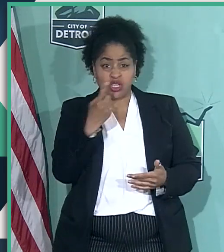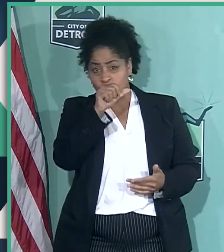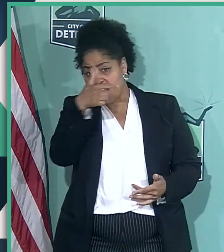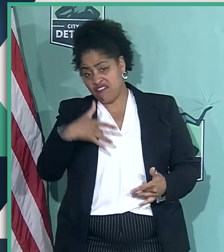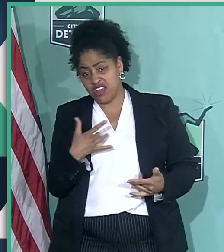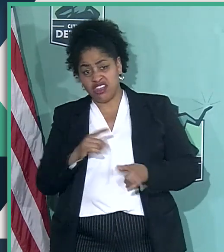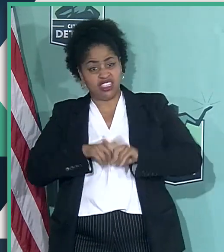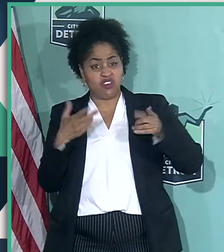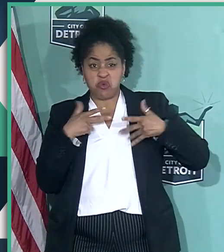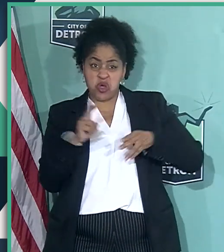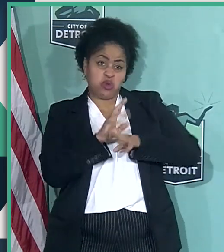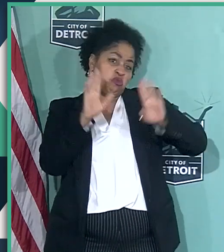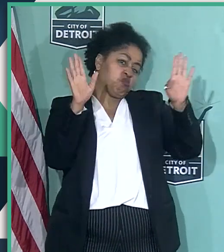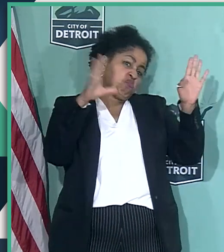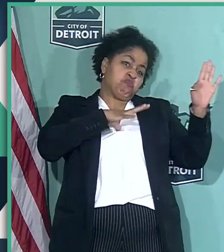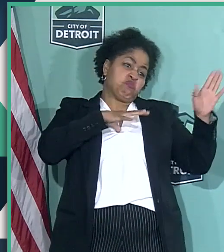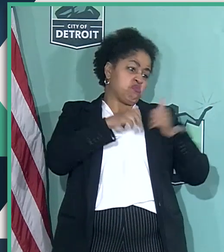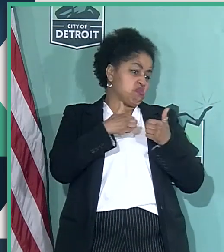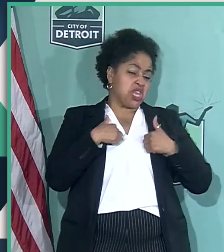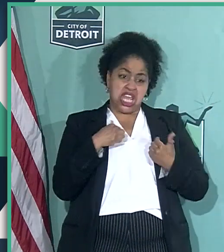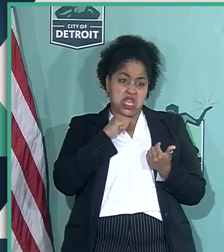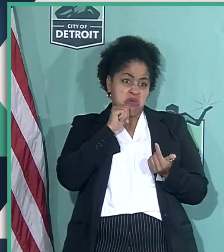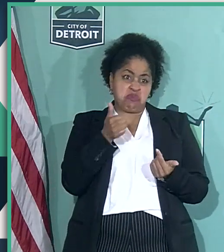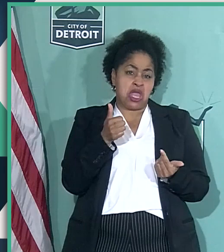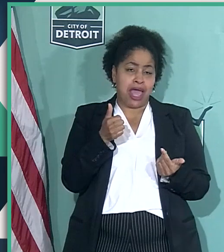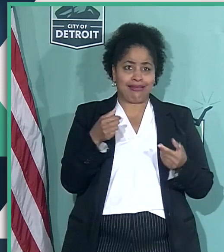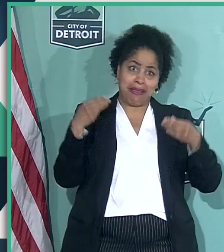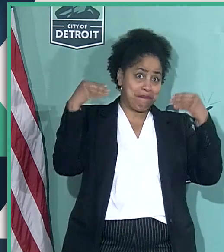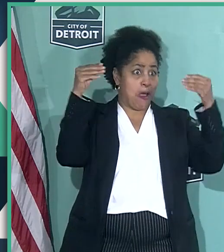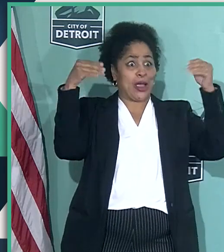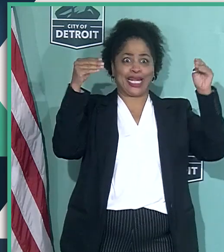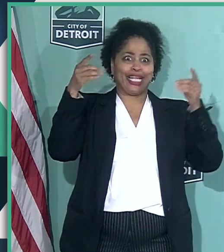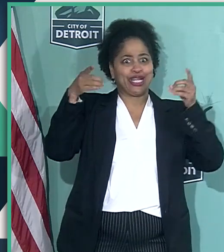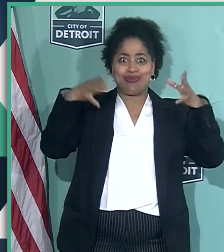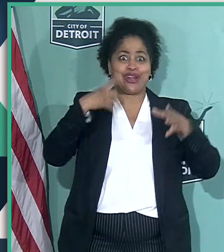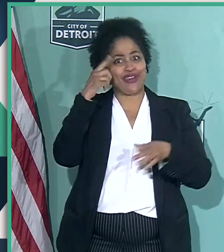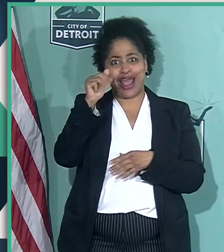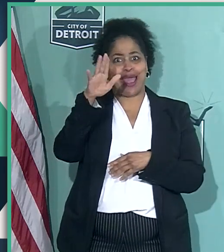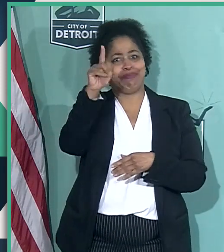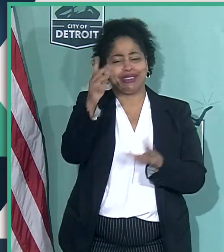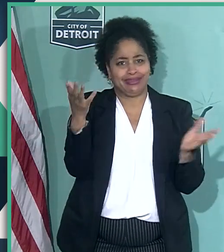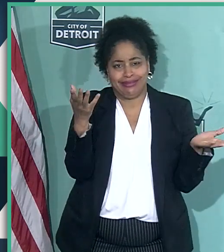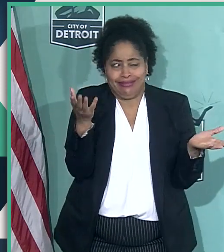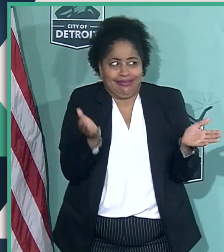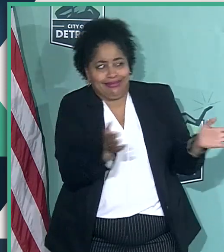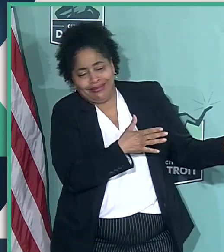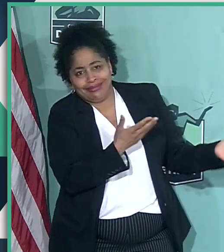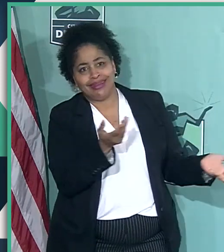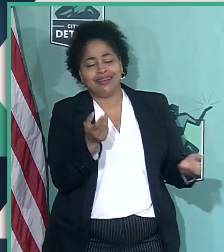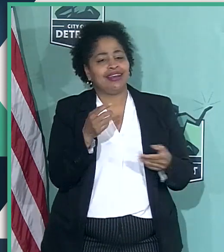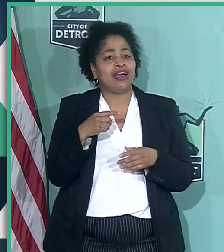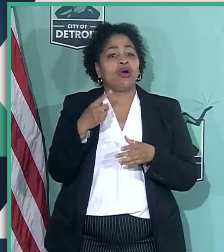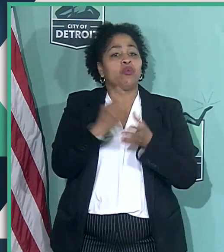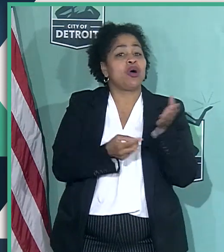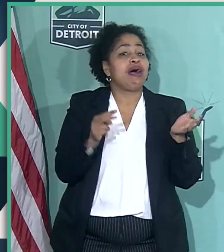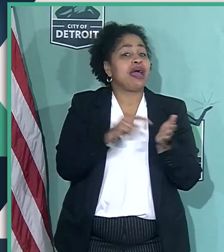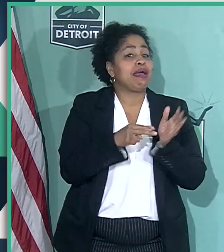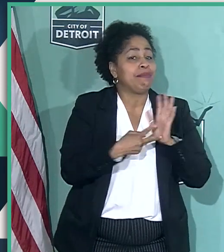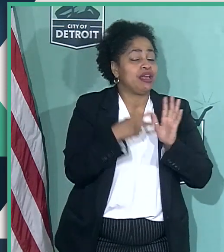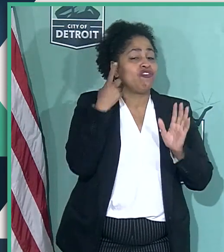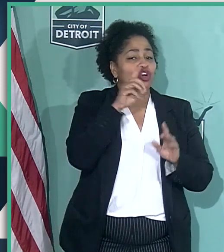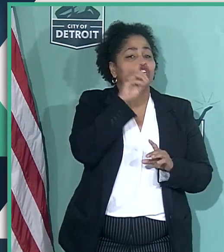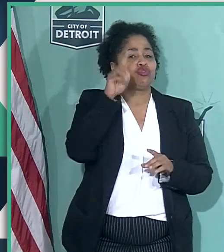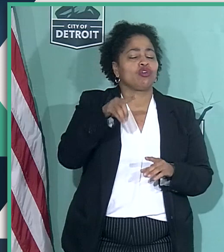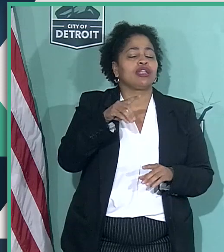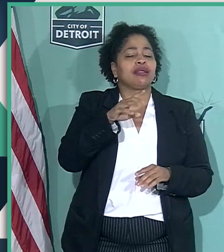differently and doesn't want to use it. It's okay with me. I'm not the marketing director for Abbott. But what it meant to the Detroit